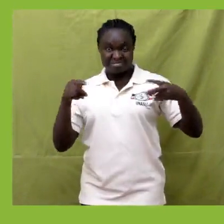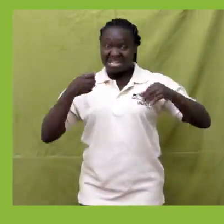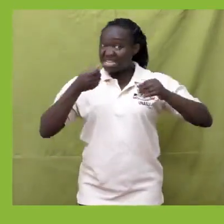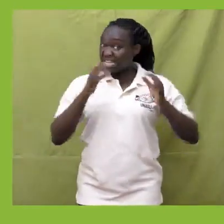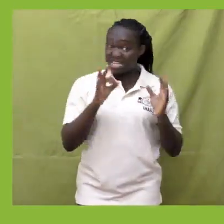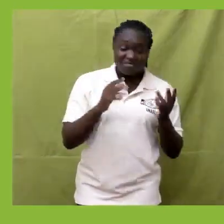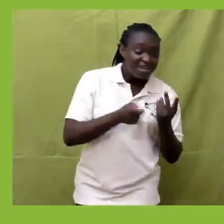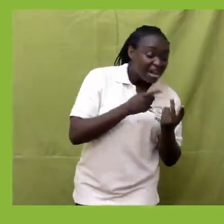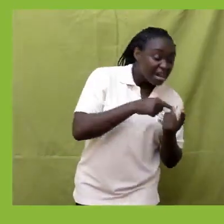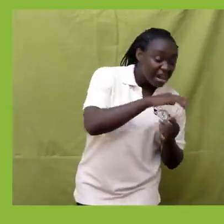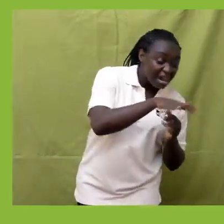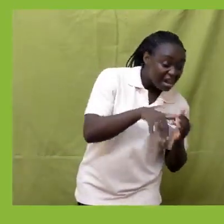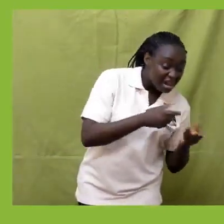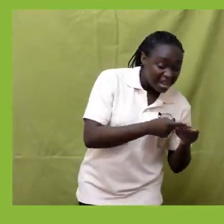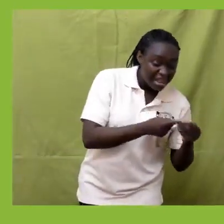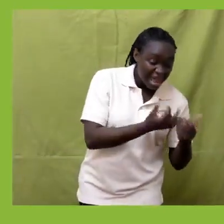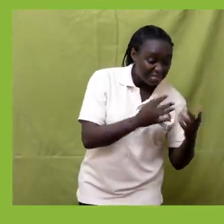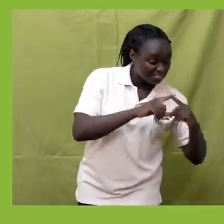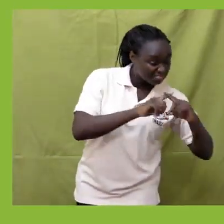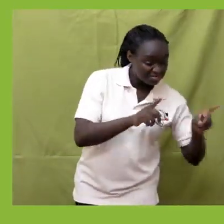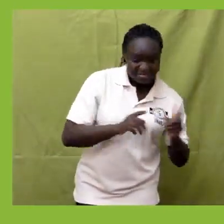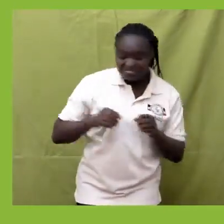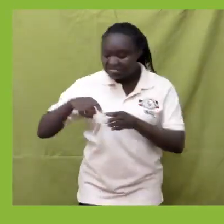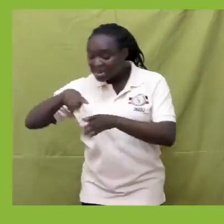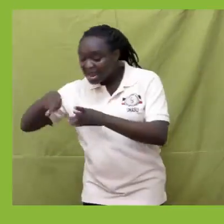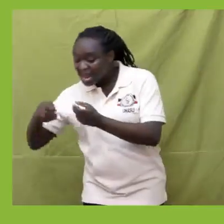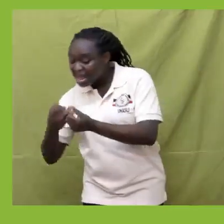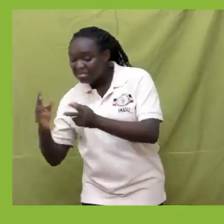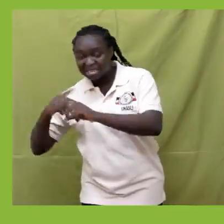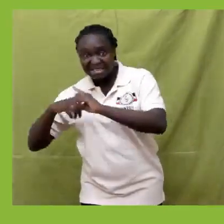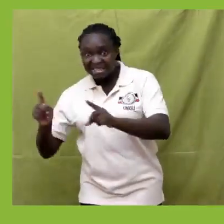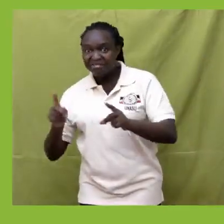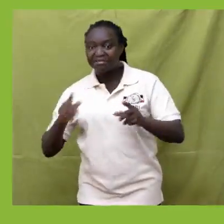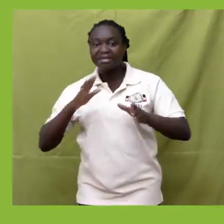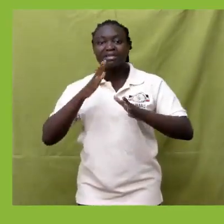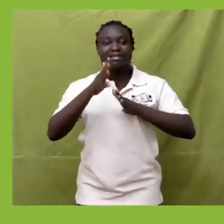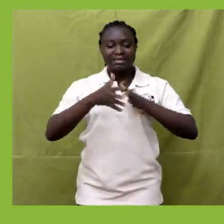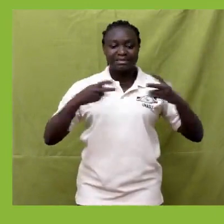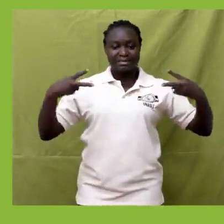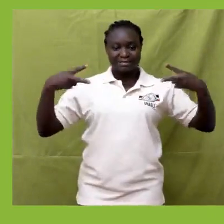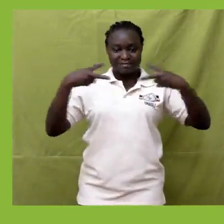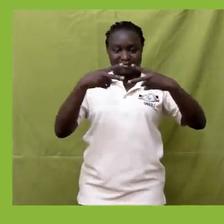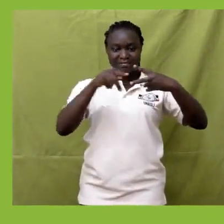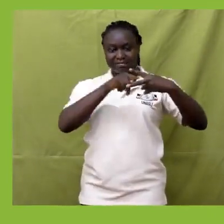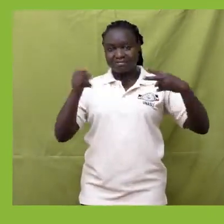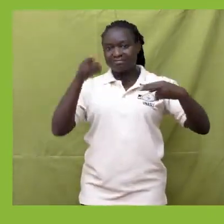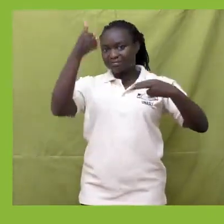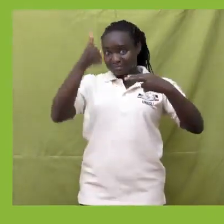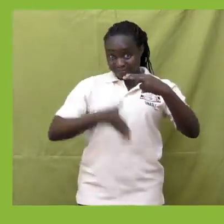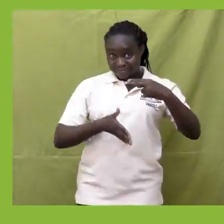for Sets which do not have the same number of members.